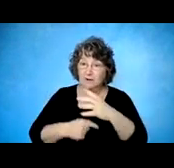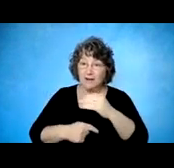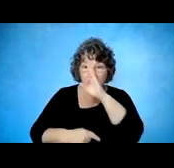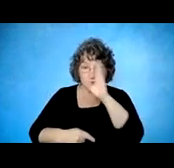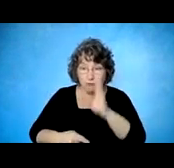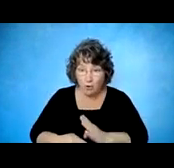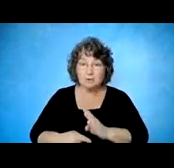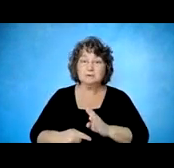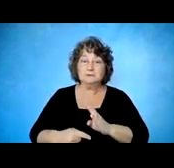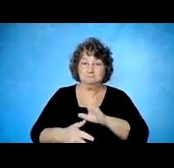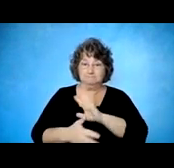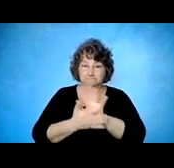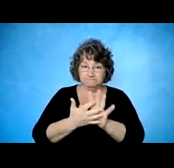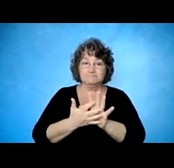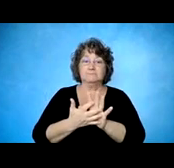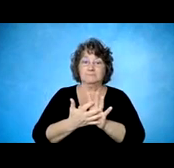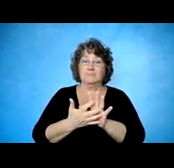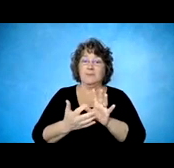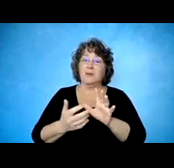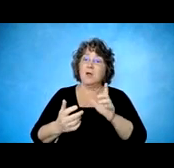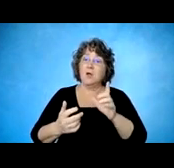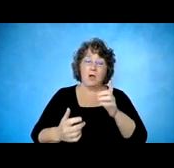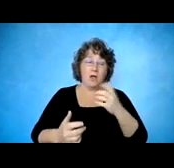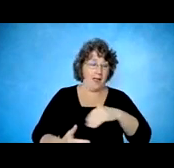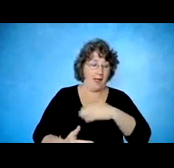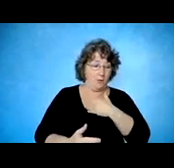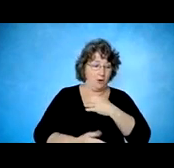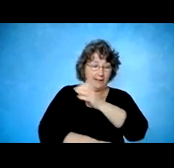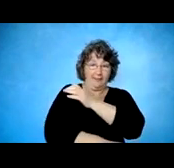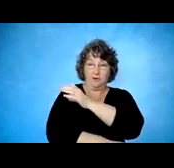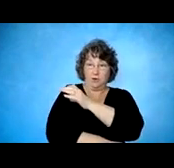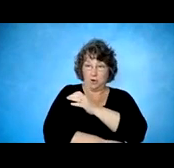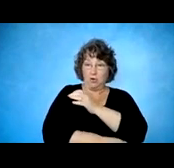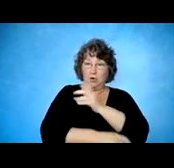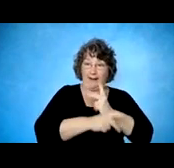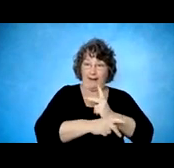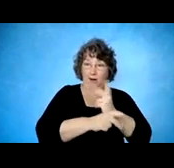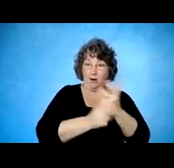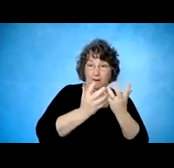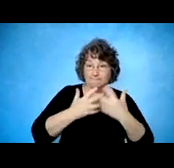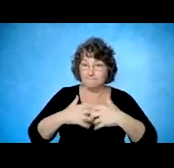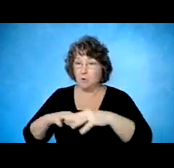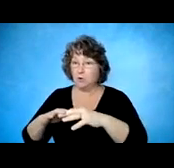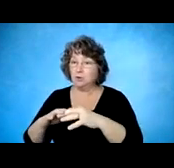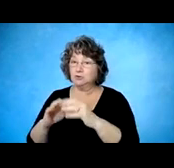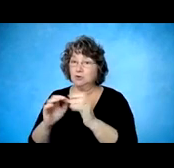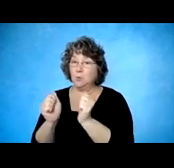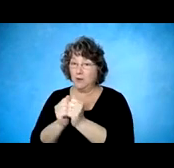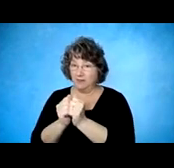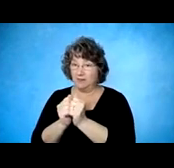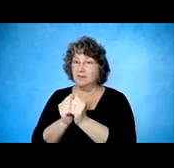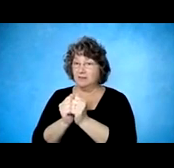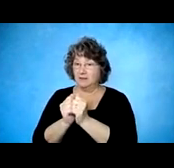our clinical care, which I believe is state-of-the-art, and is recognized as that, with our